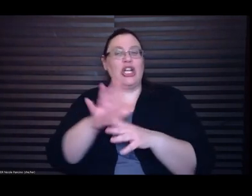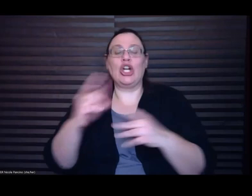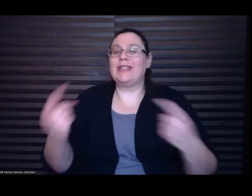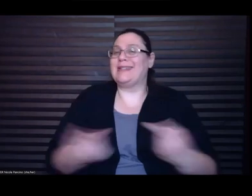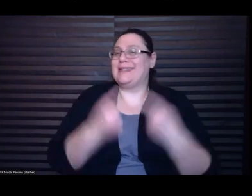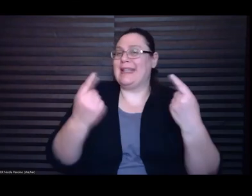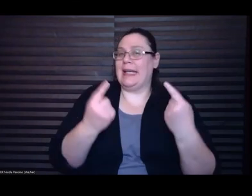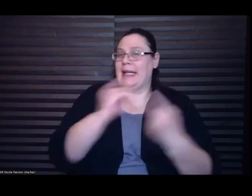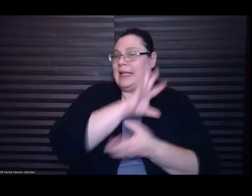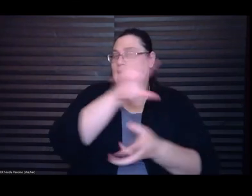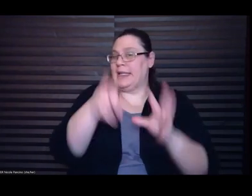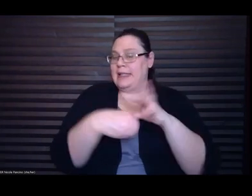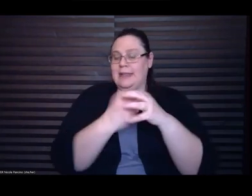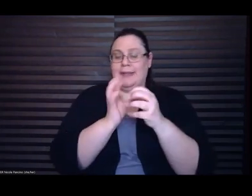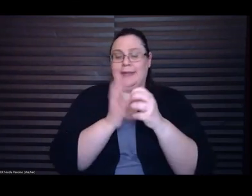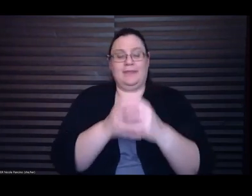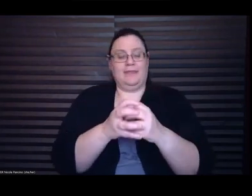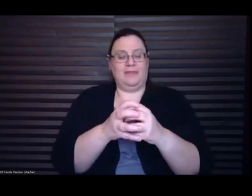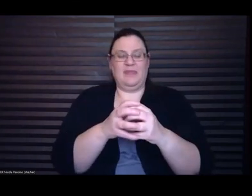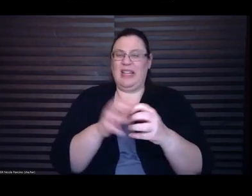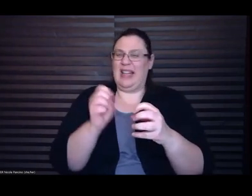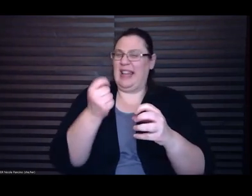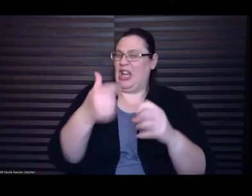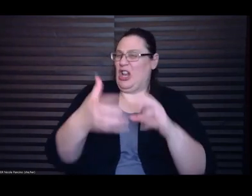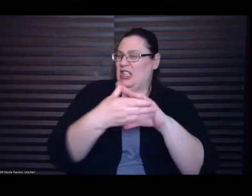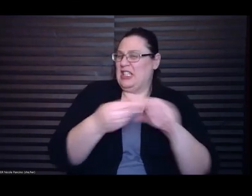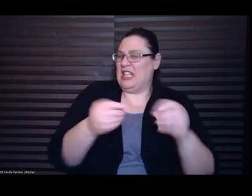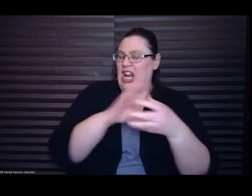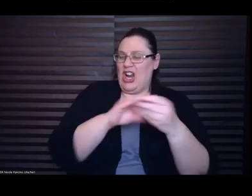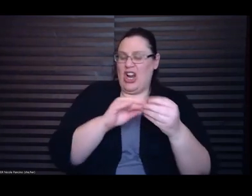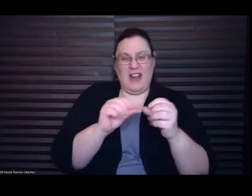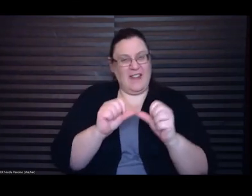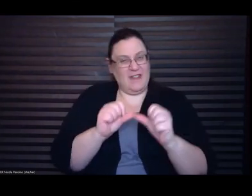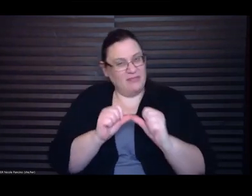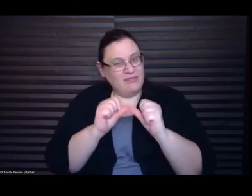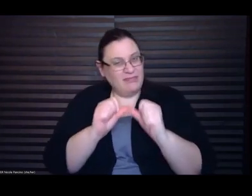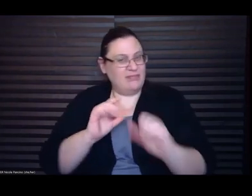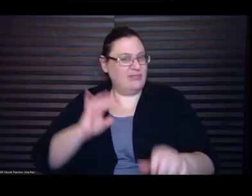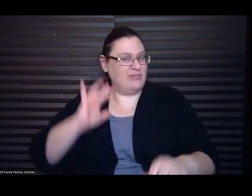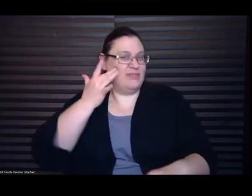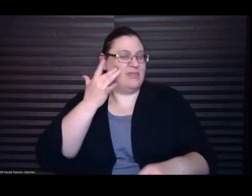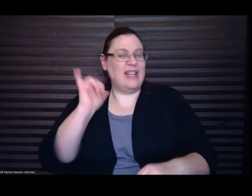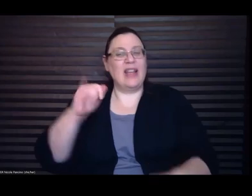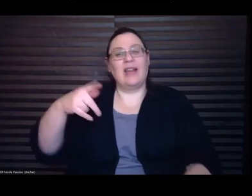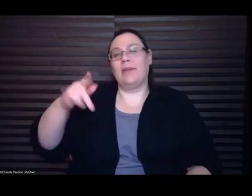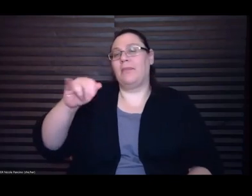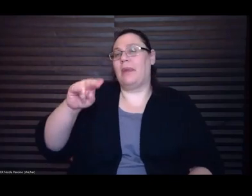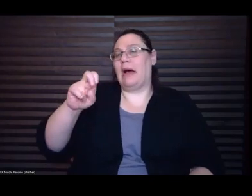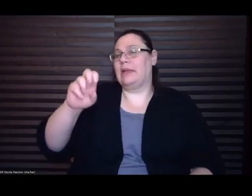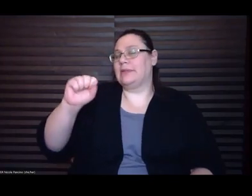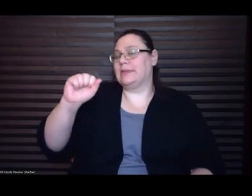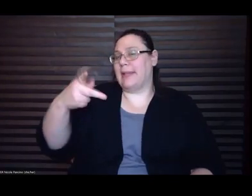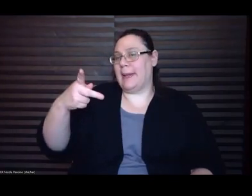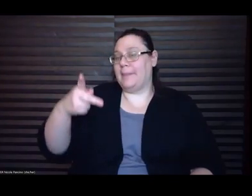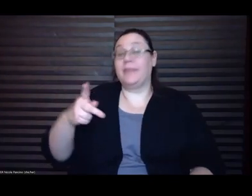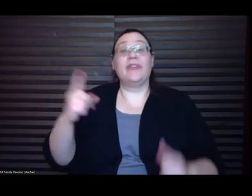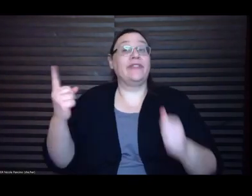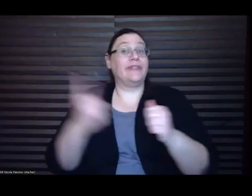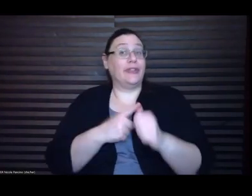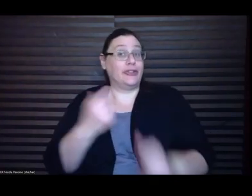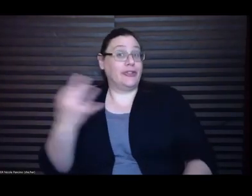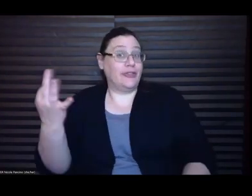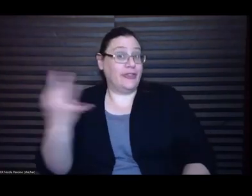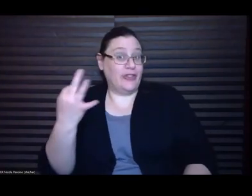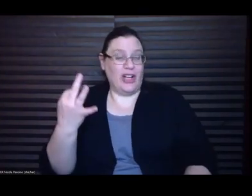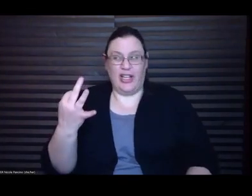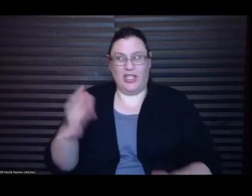persistent and irksome as pine sap. First, on Friday, she'd been rude to Father Paul. Then, on Saturday, she'd